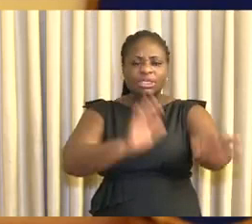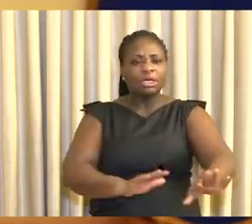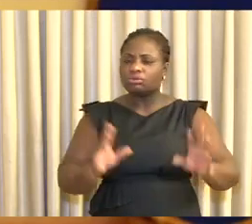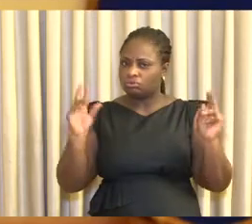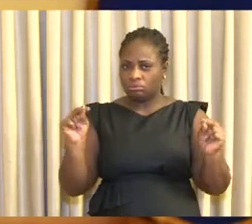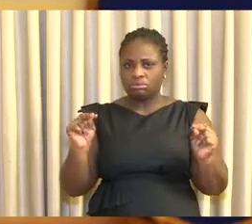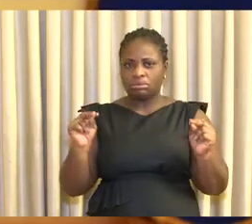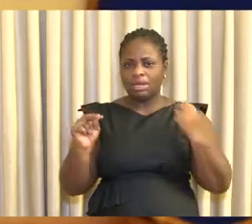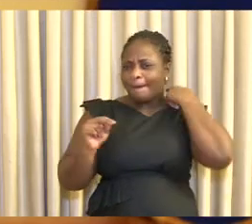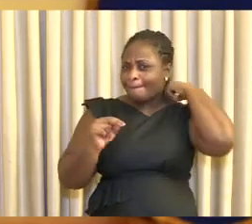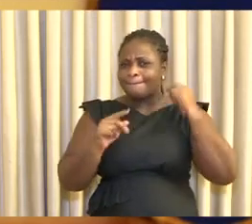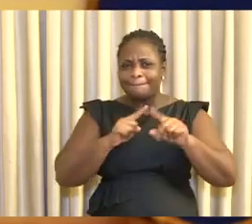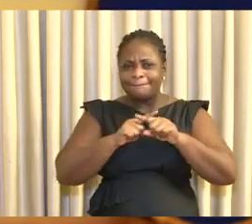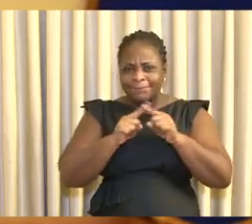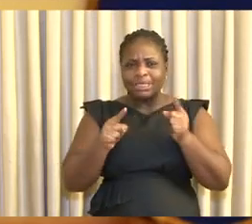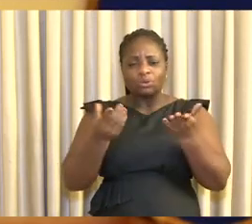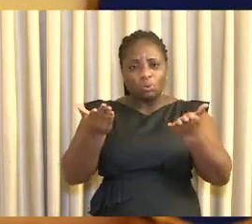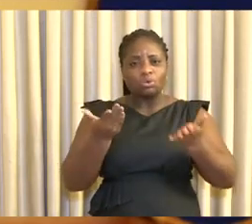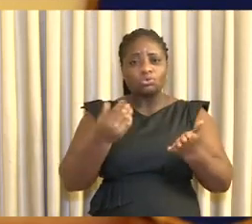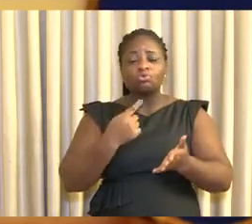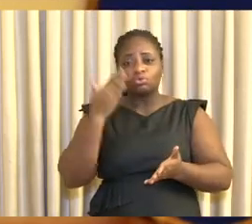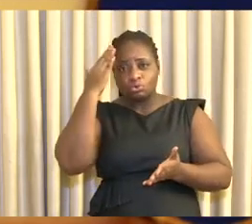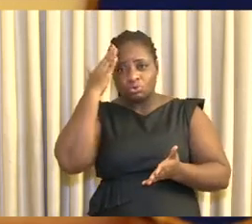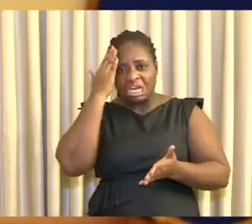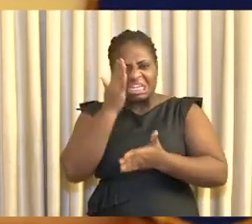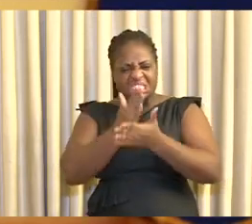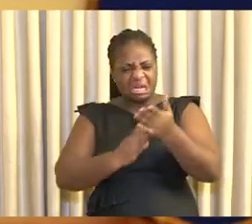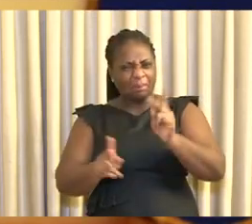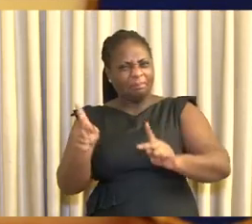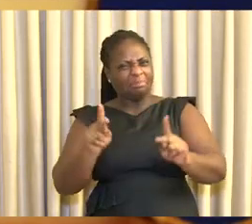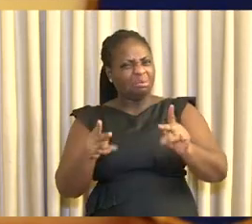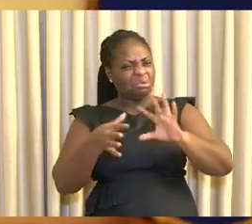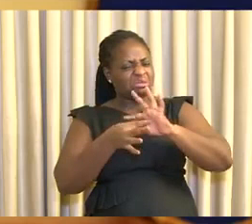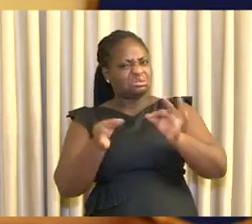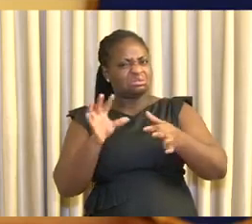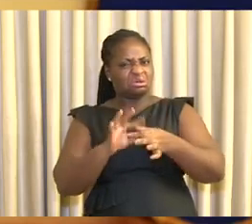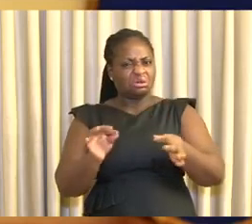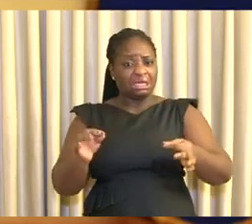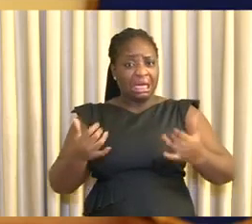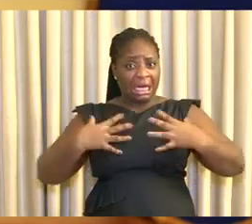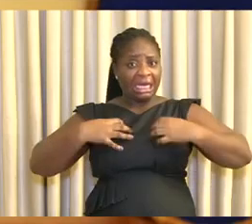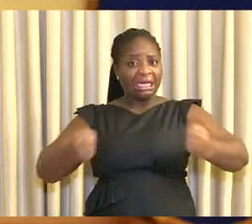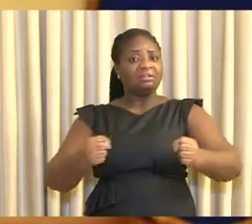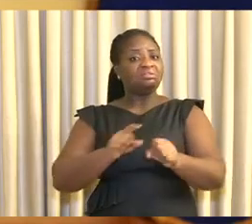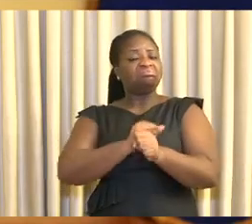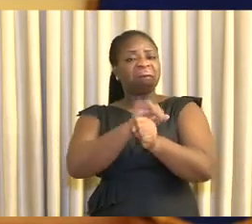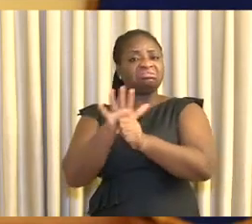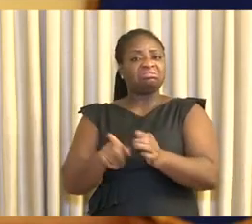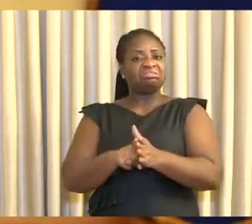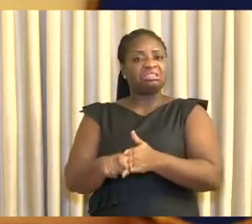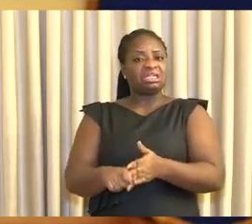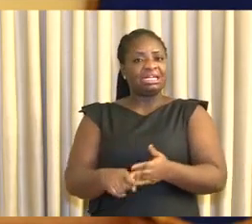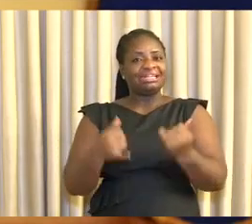I have noticed with great concern the stories of some persons who have recovered from the virus now being